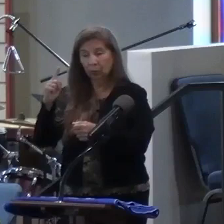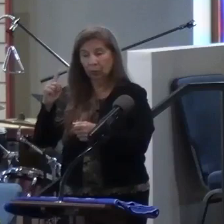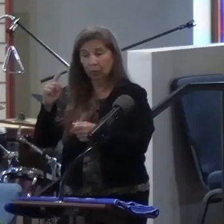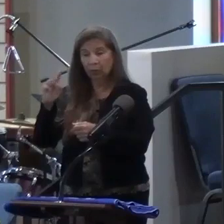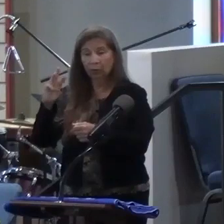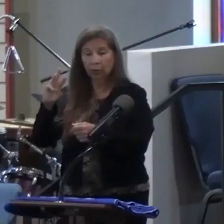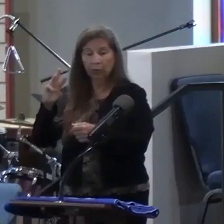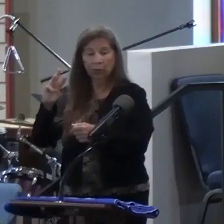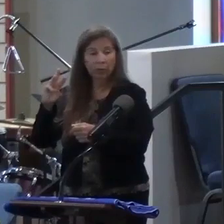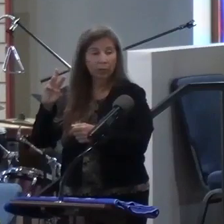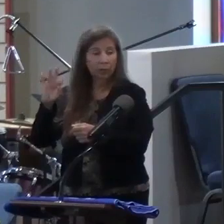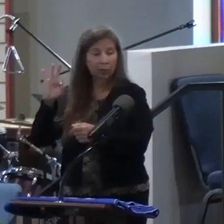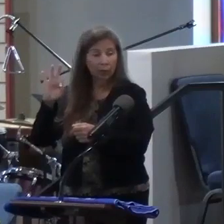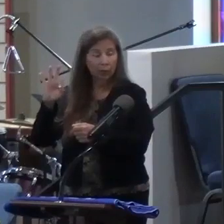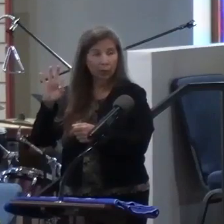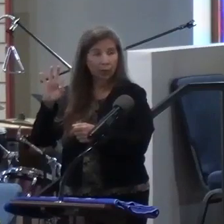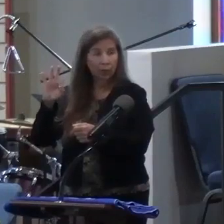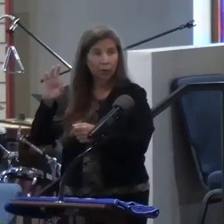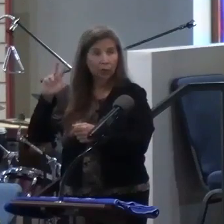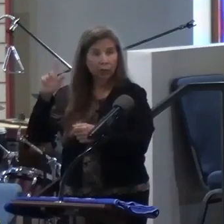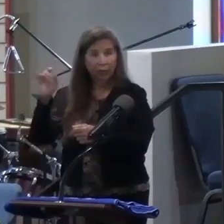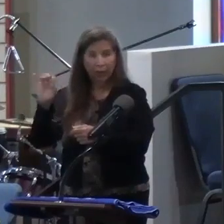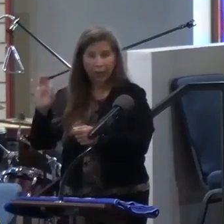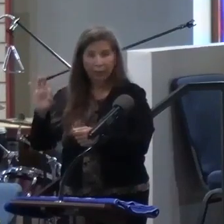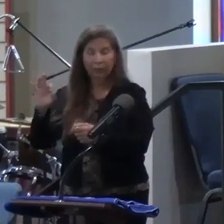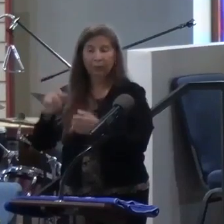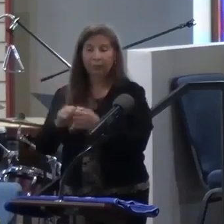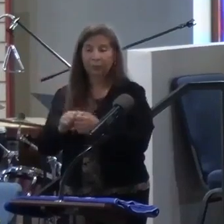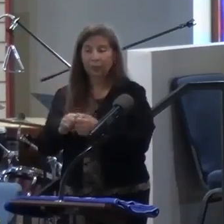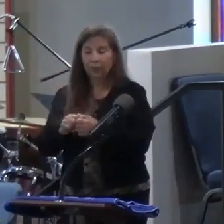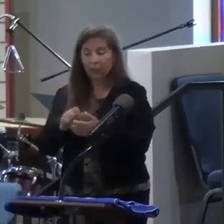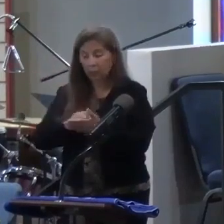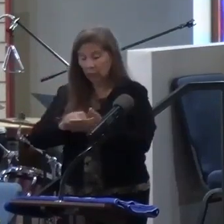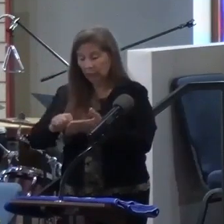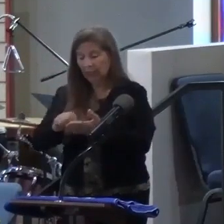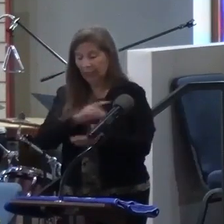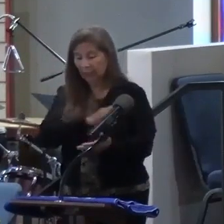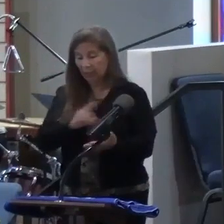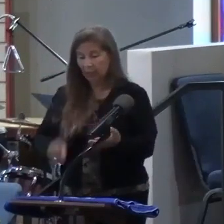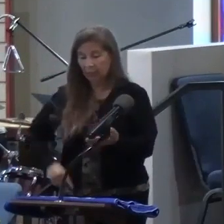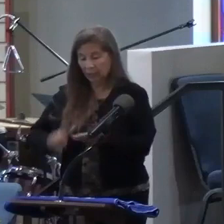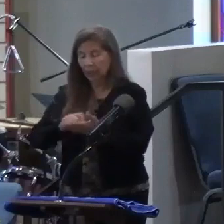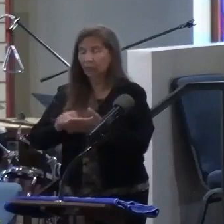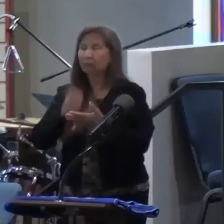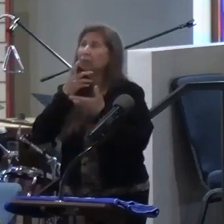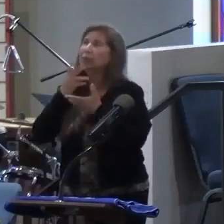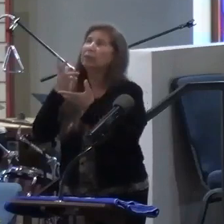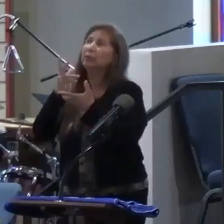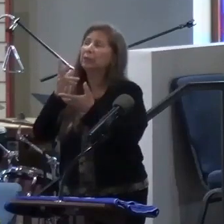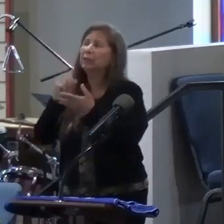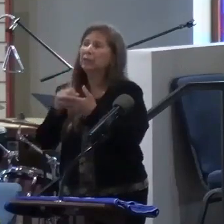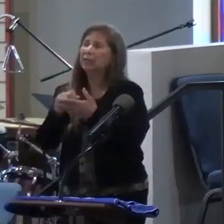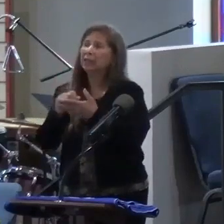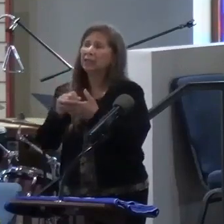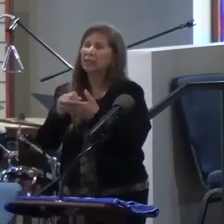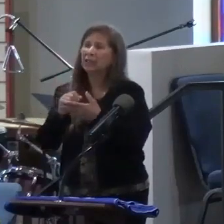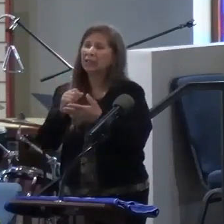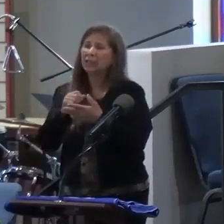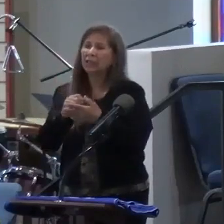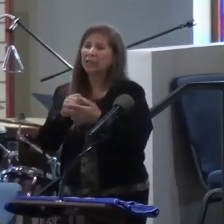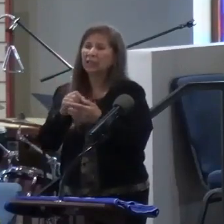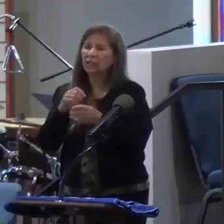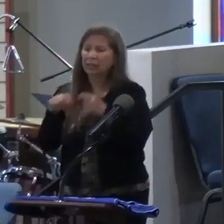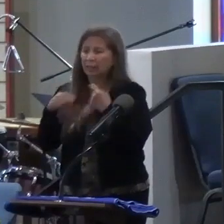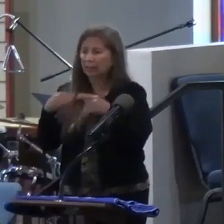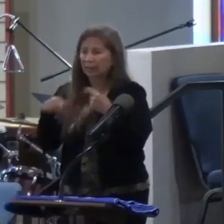King David was feeling this way, and he wrote this psalm where he's crying out to God, and he's kind of just, you can almost hear the argument